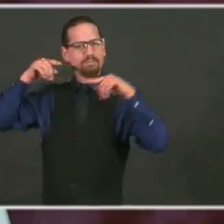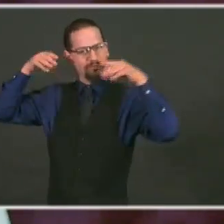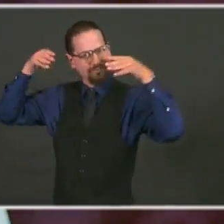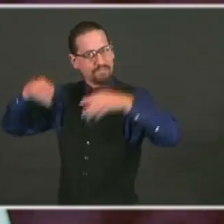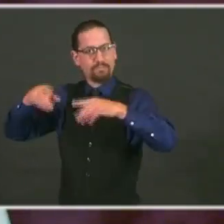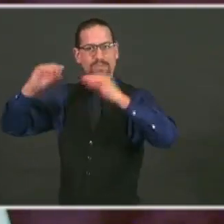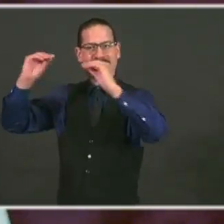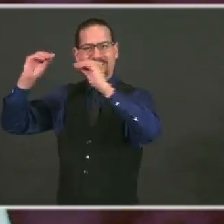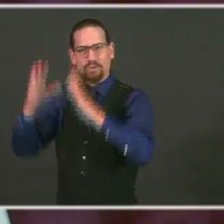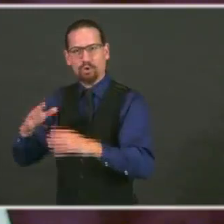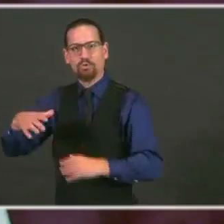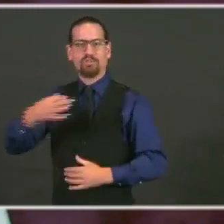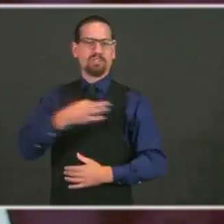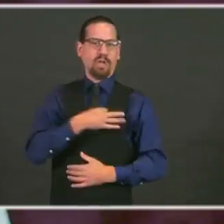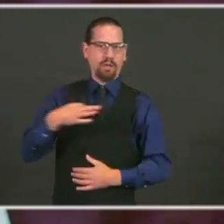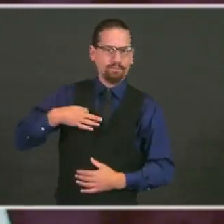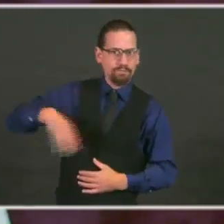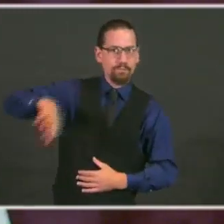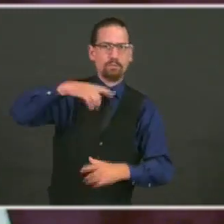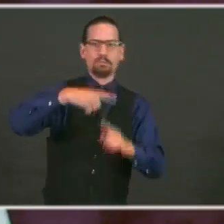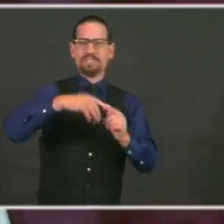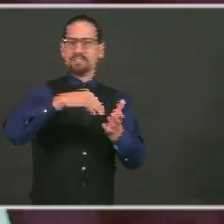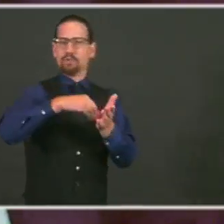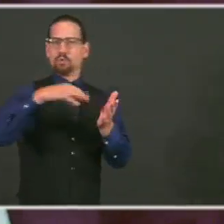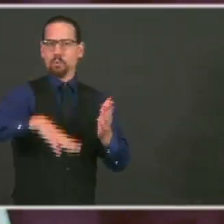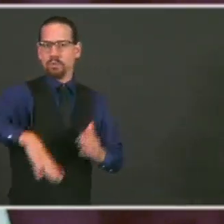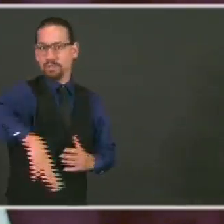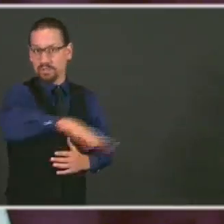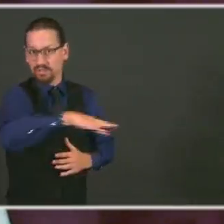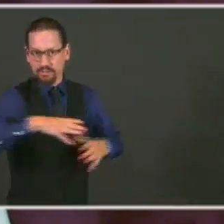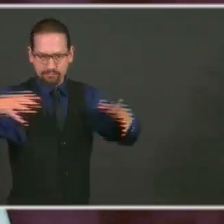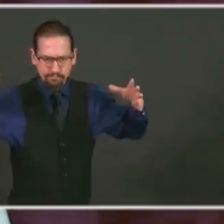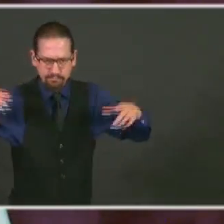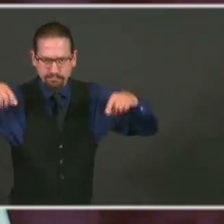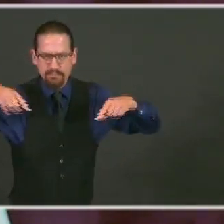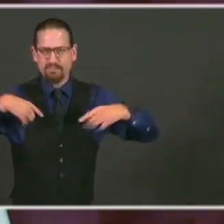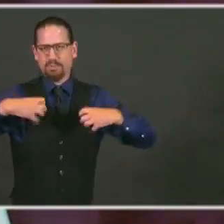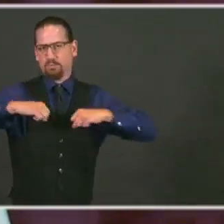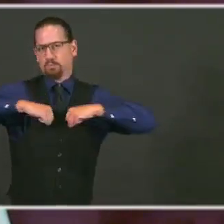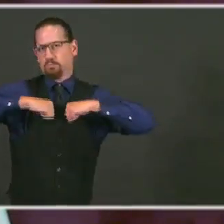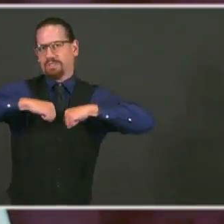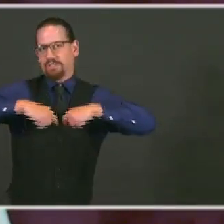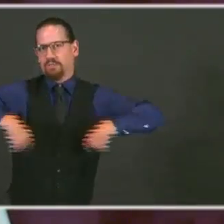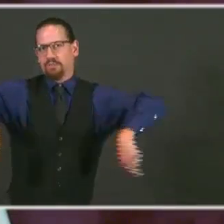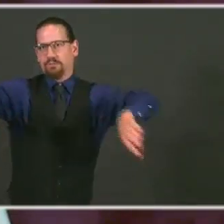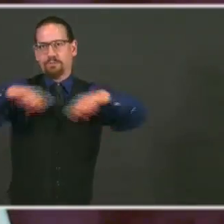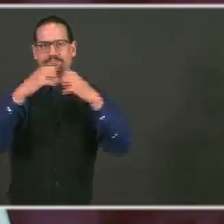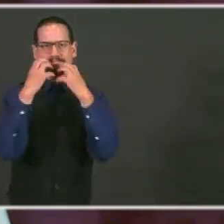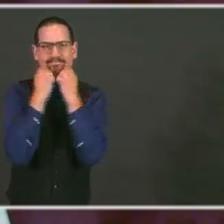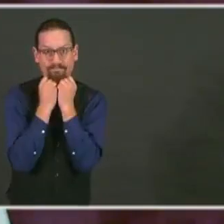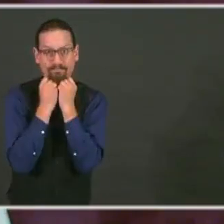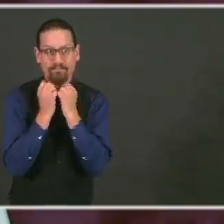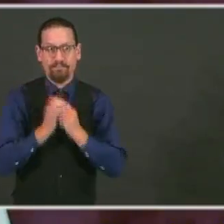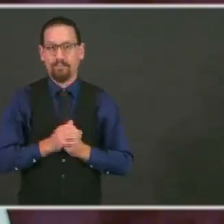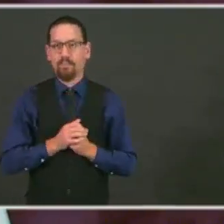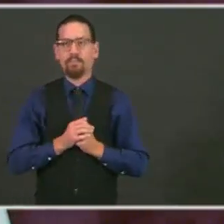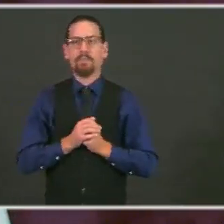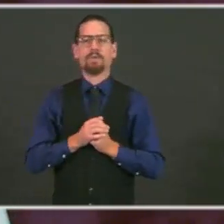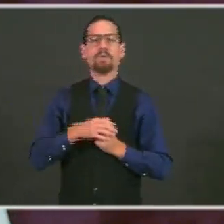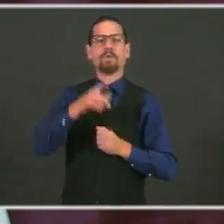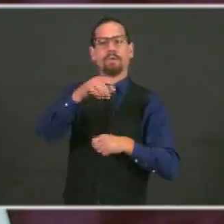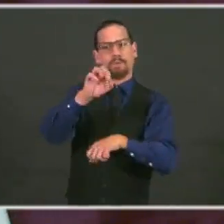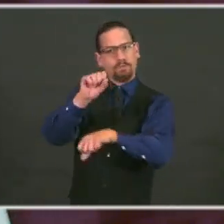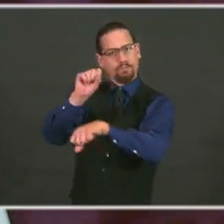separate system for testing and contact tracing so everybody who works in a school or, of course, goes to school